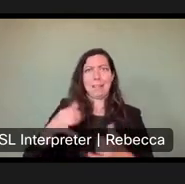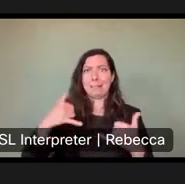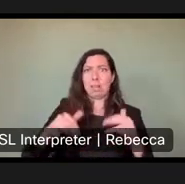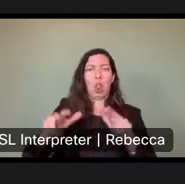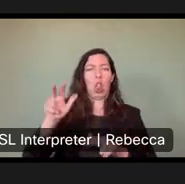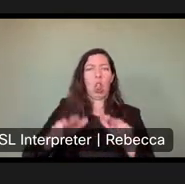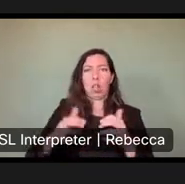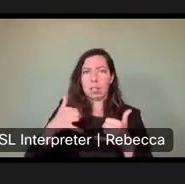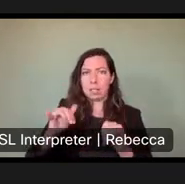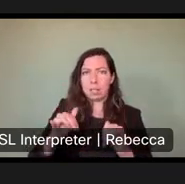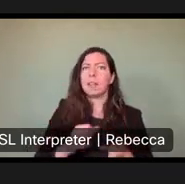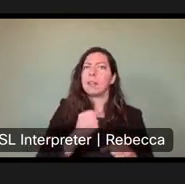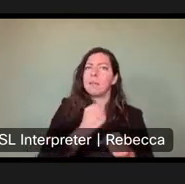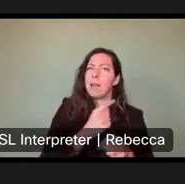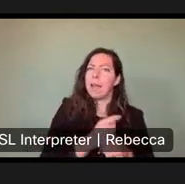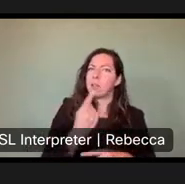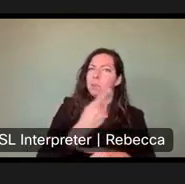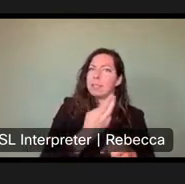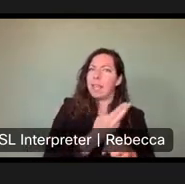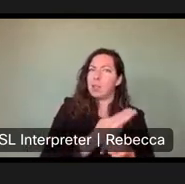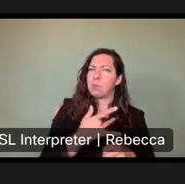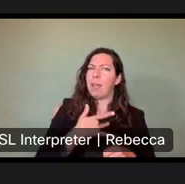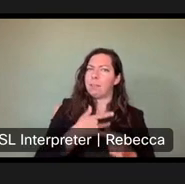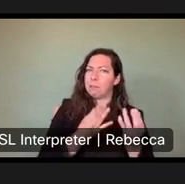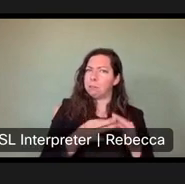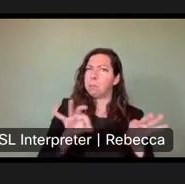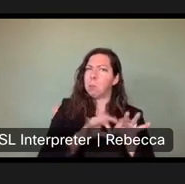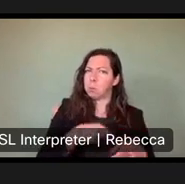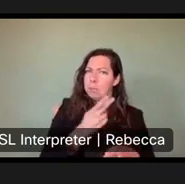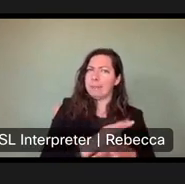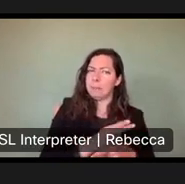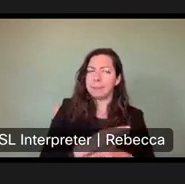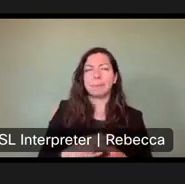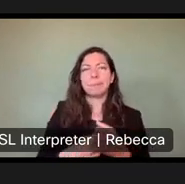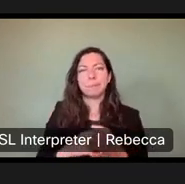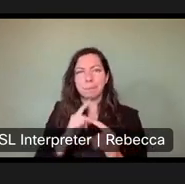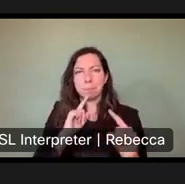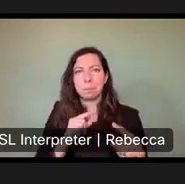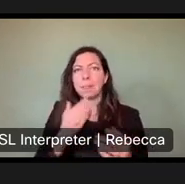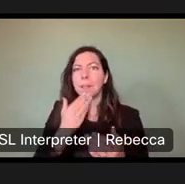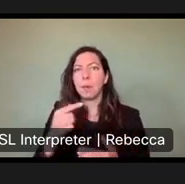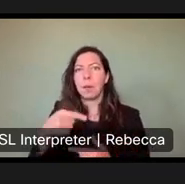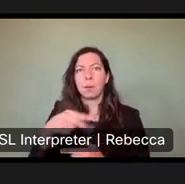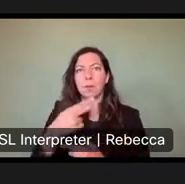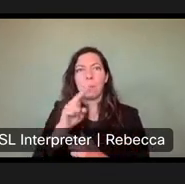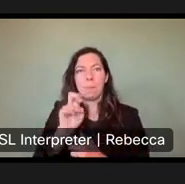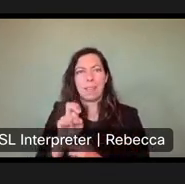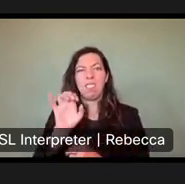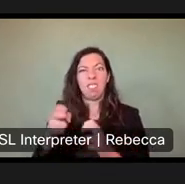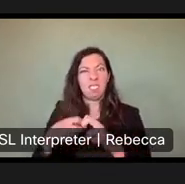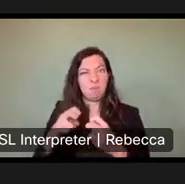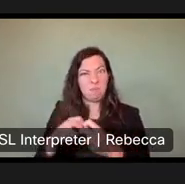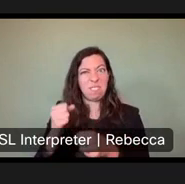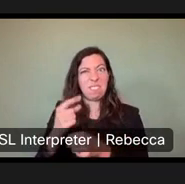use should still be available. Thank you, page. Um, you know, that that's one of the issues that we're having with the annual camping passes. It's